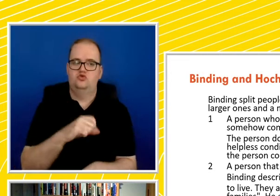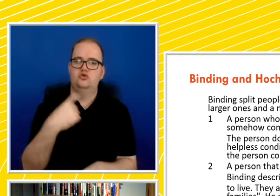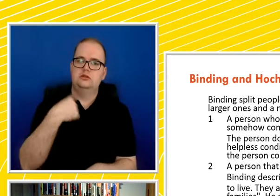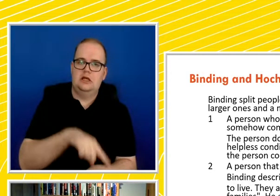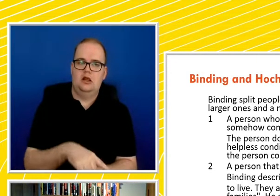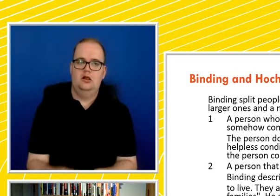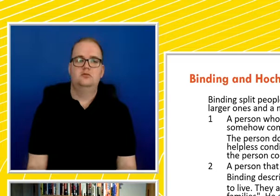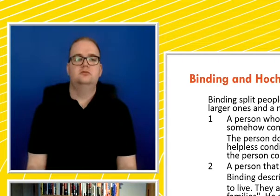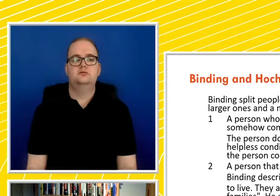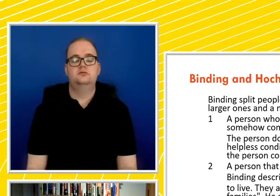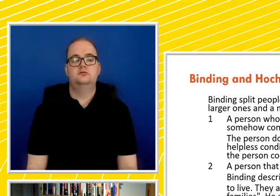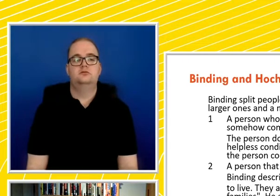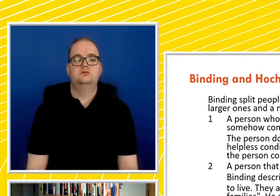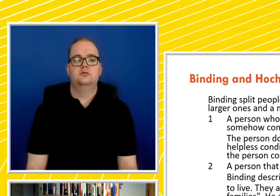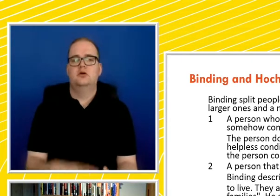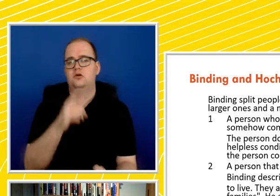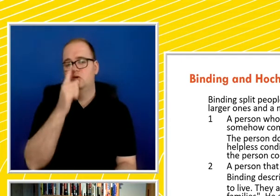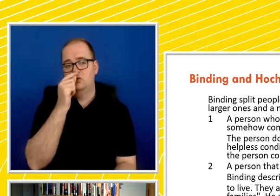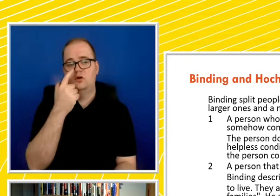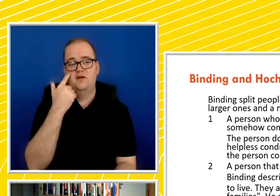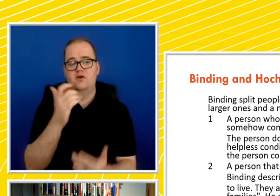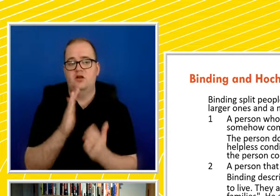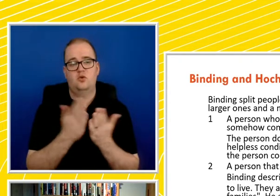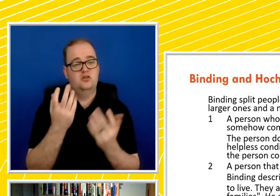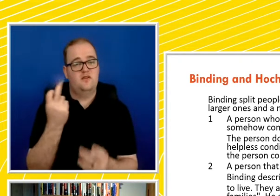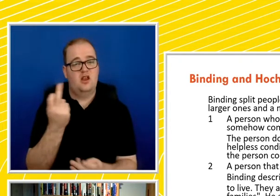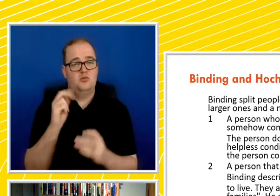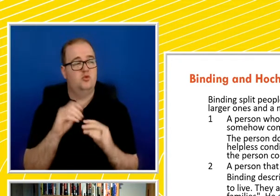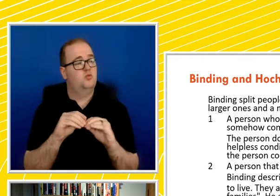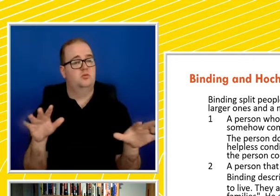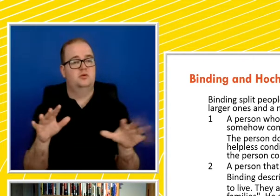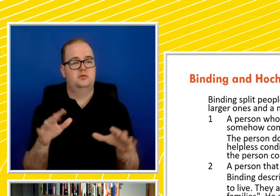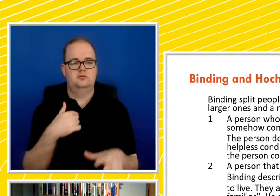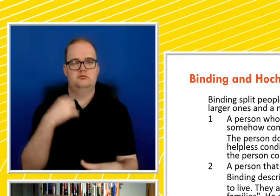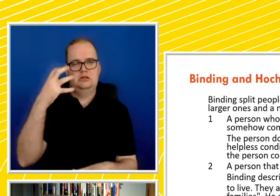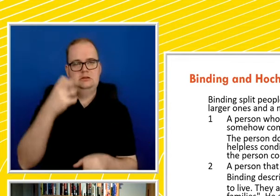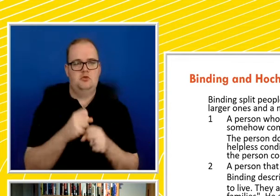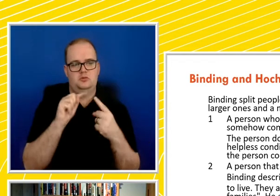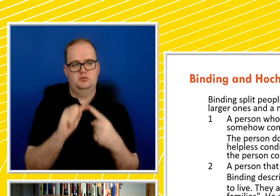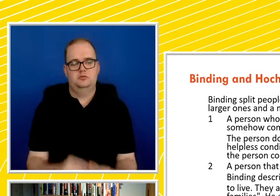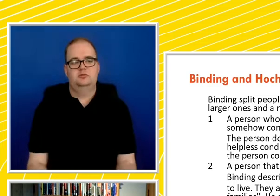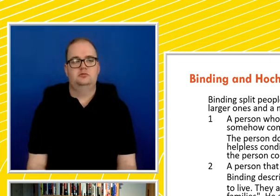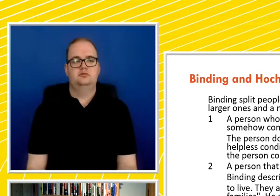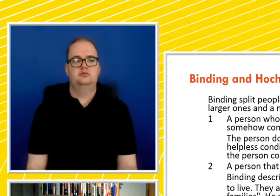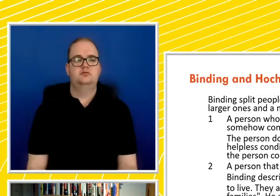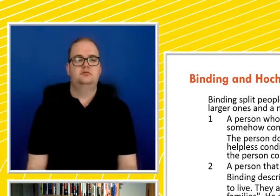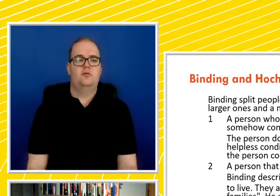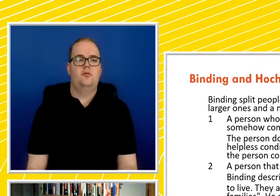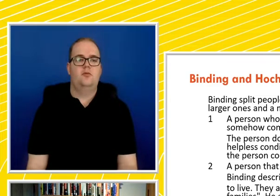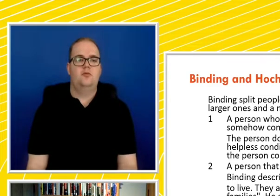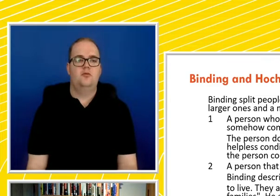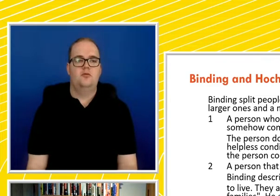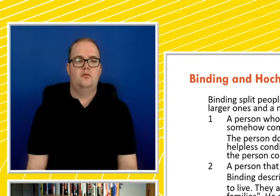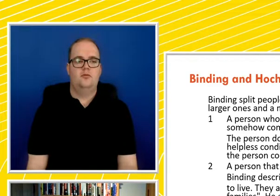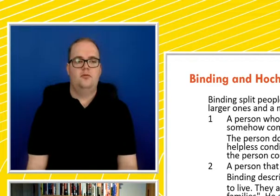You can find the book. It's widely available. But I've just summarised some of the content. Binding splits people he considers